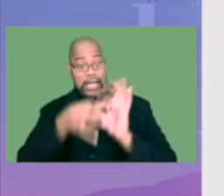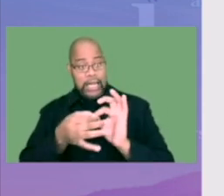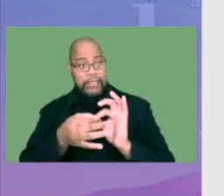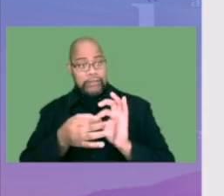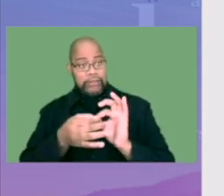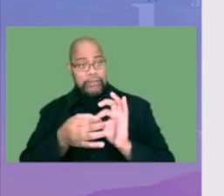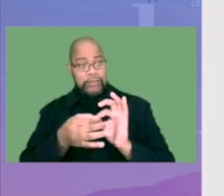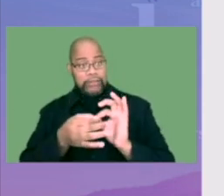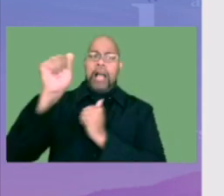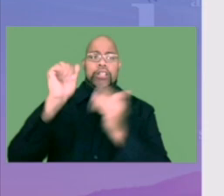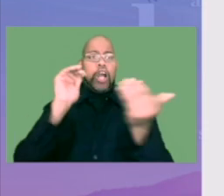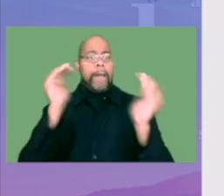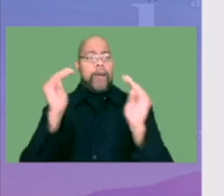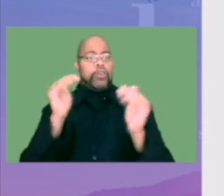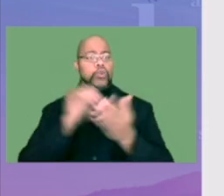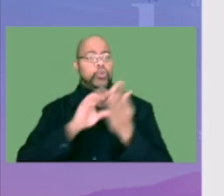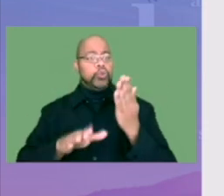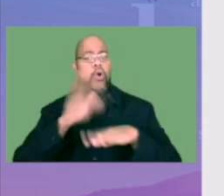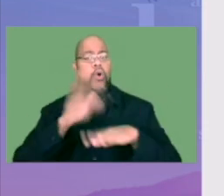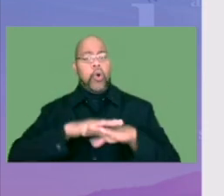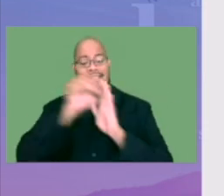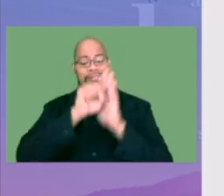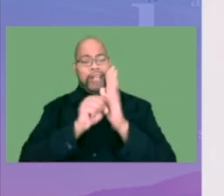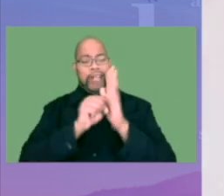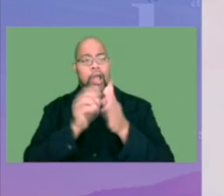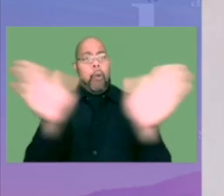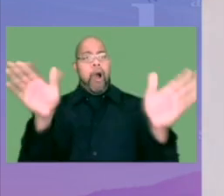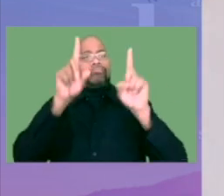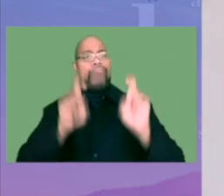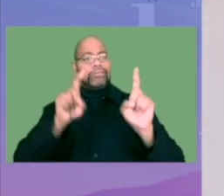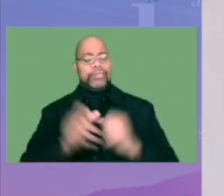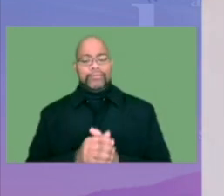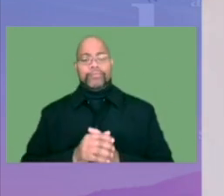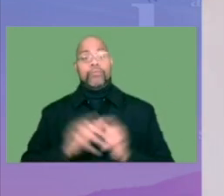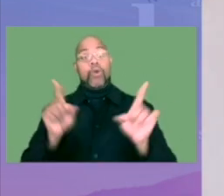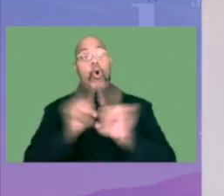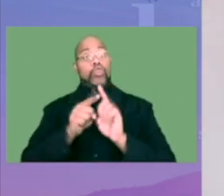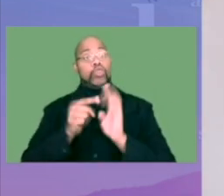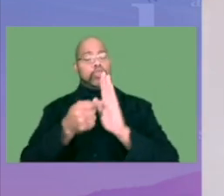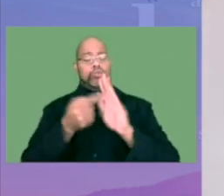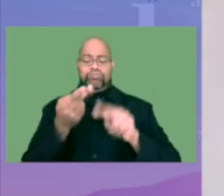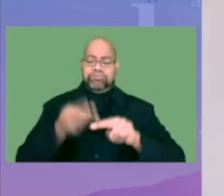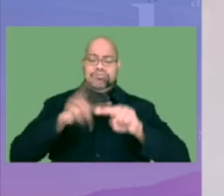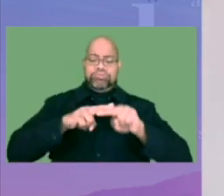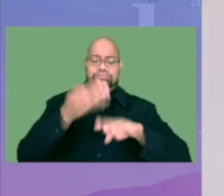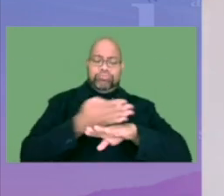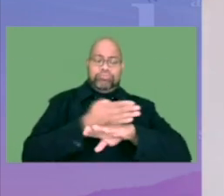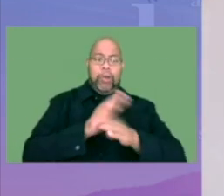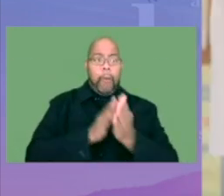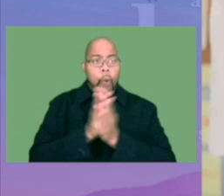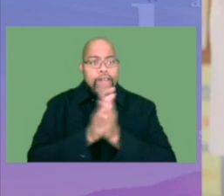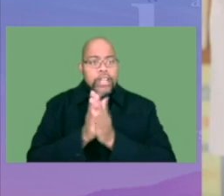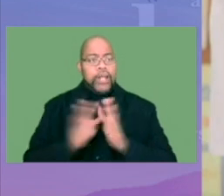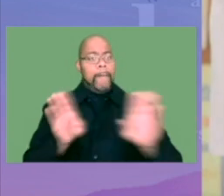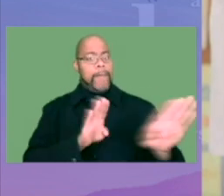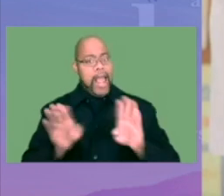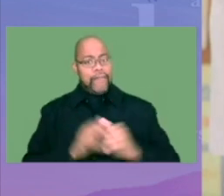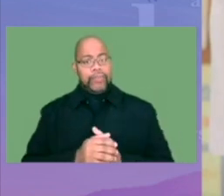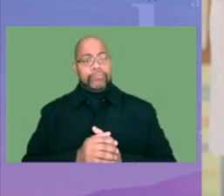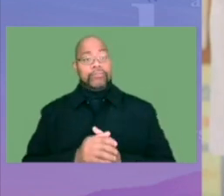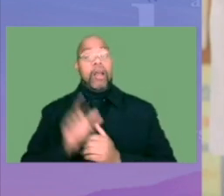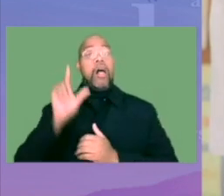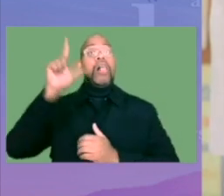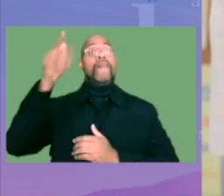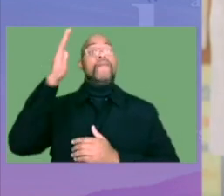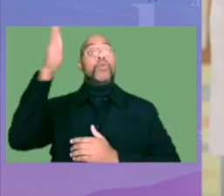surpass comparison students on statewide tests. They also show gains in motivation and behavior, and later